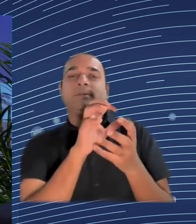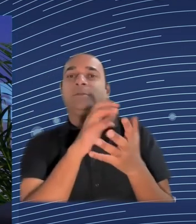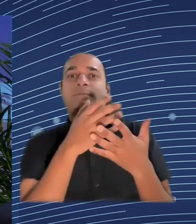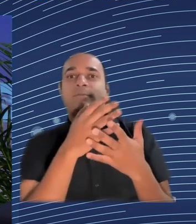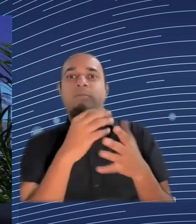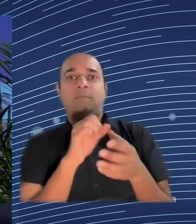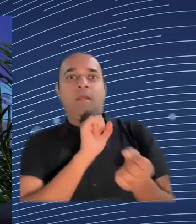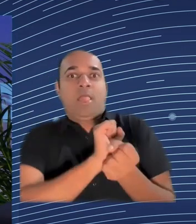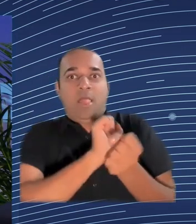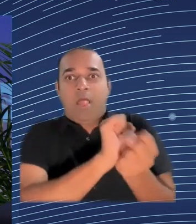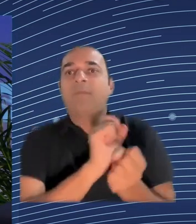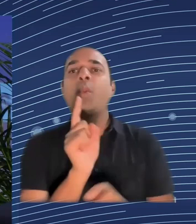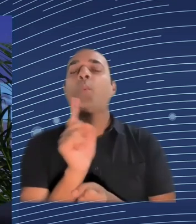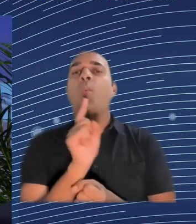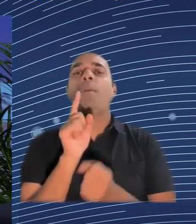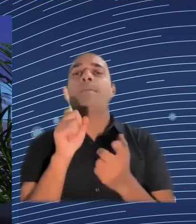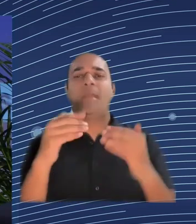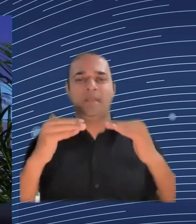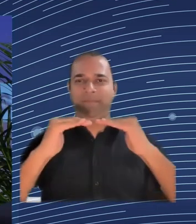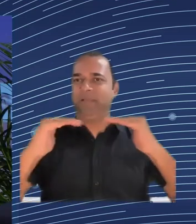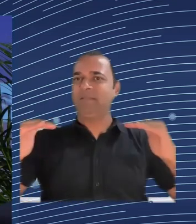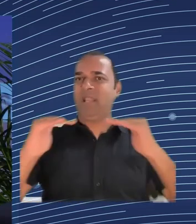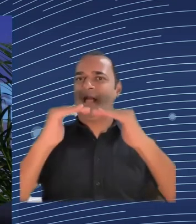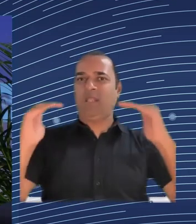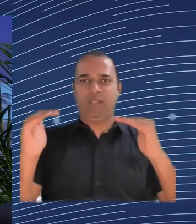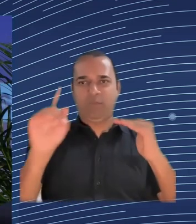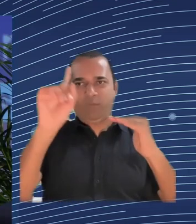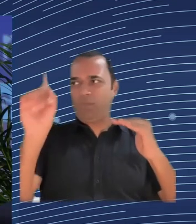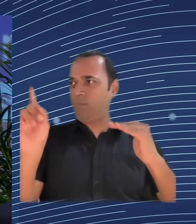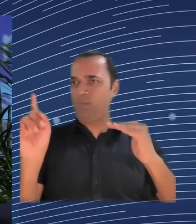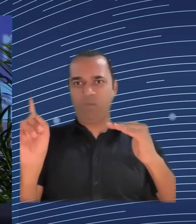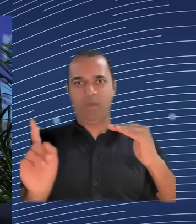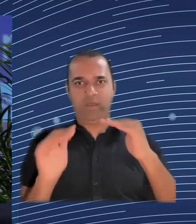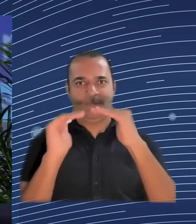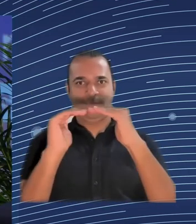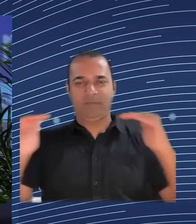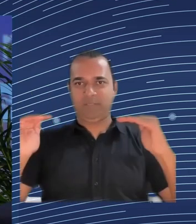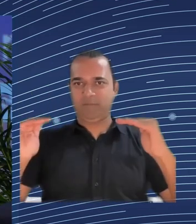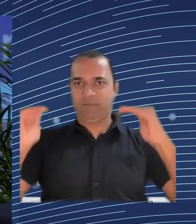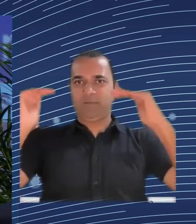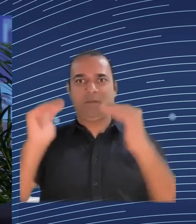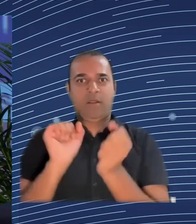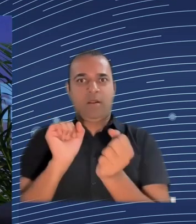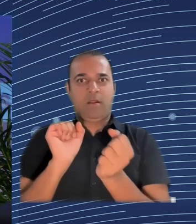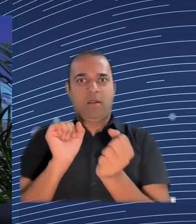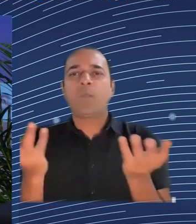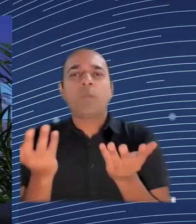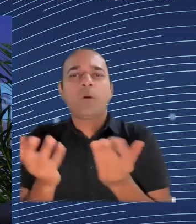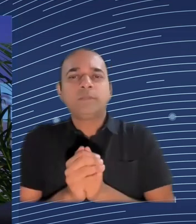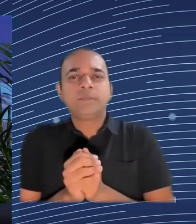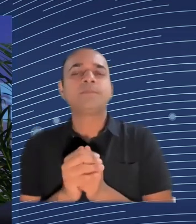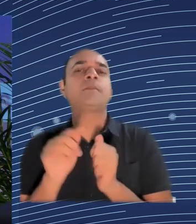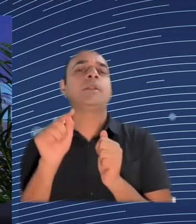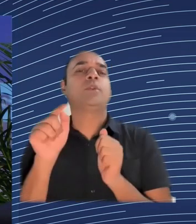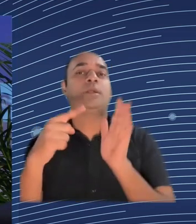ongoing in parallel at the same time, because our rural areas, some of our rural communities, still have no